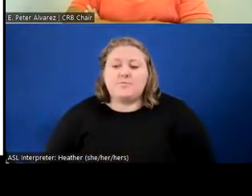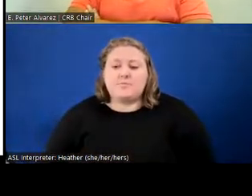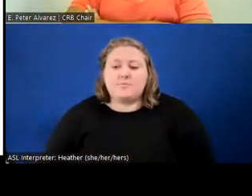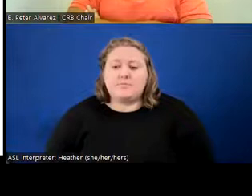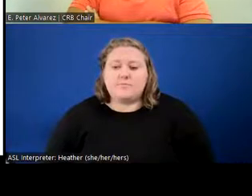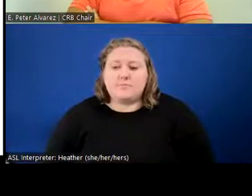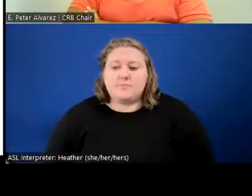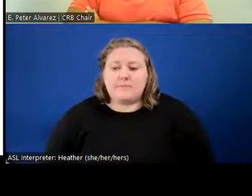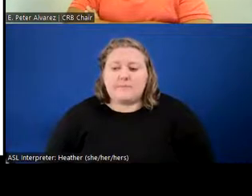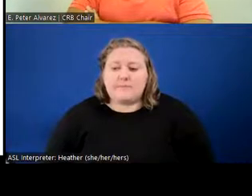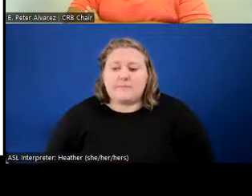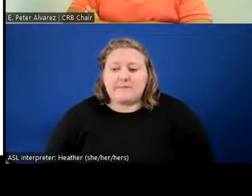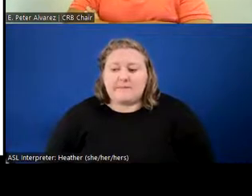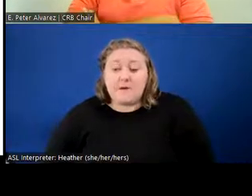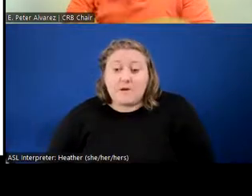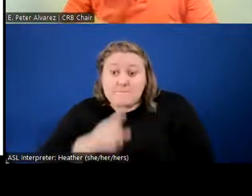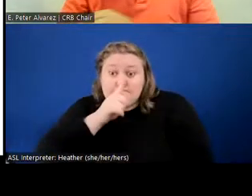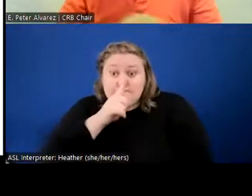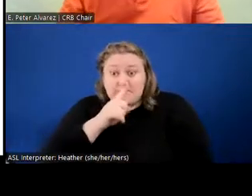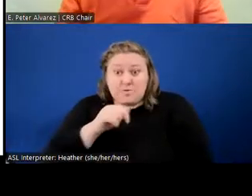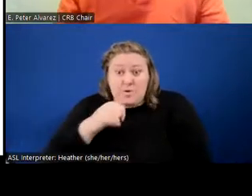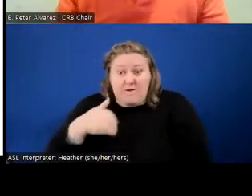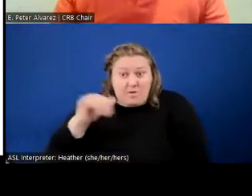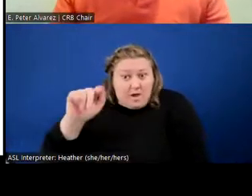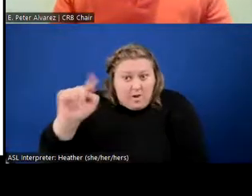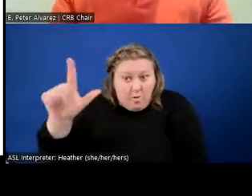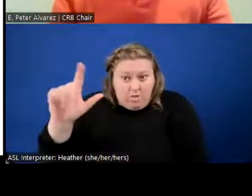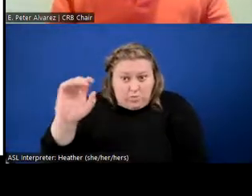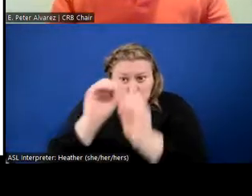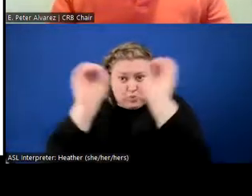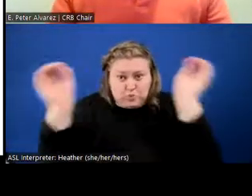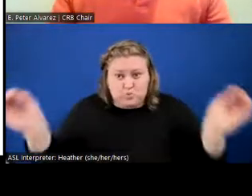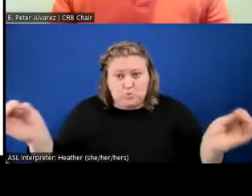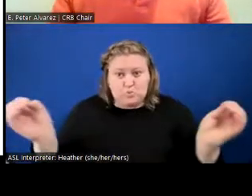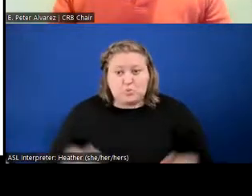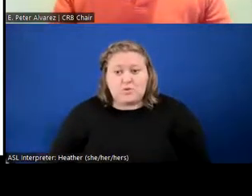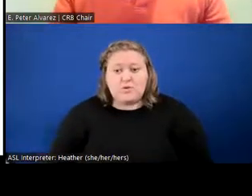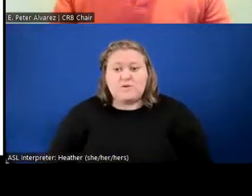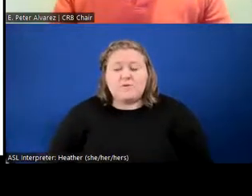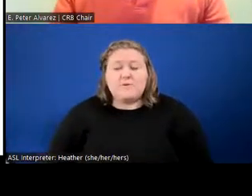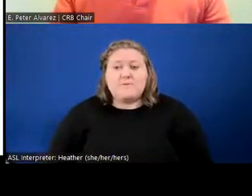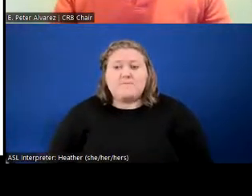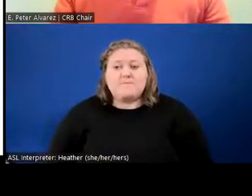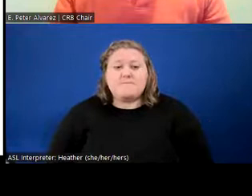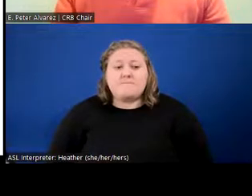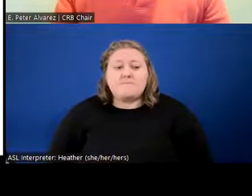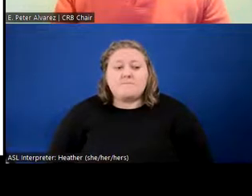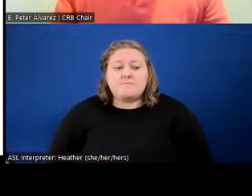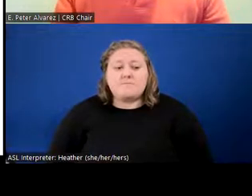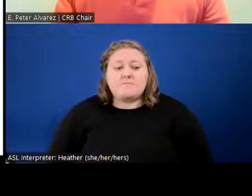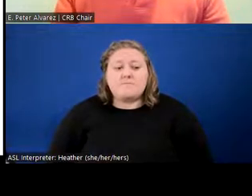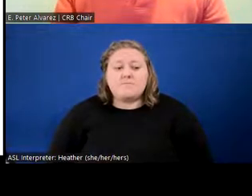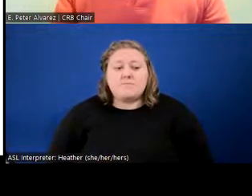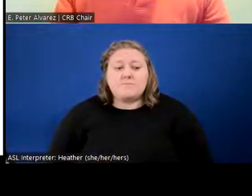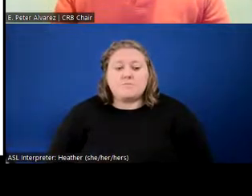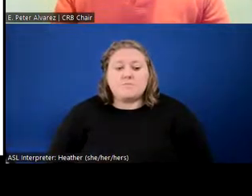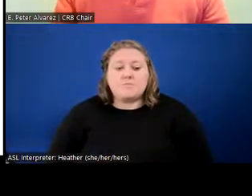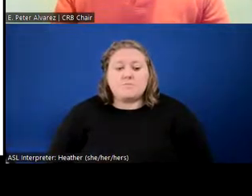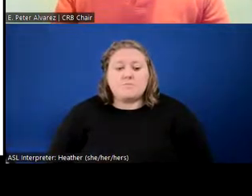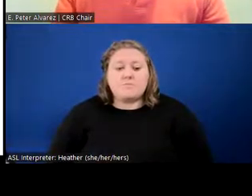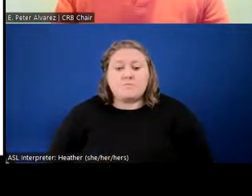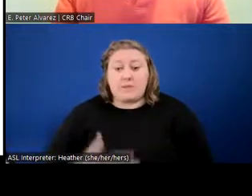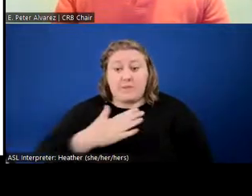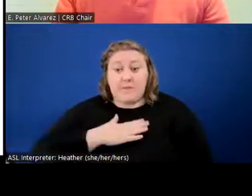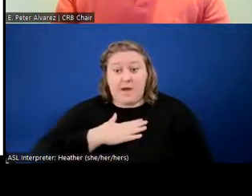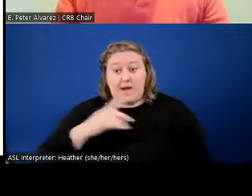one period. And one of the tasks that I have when I first came on,